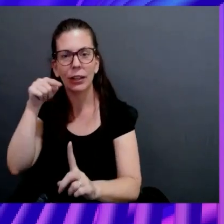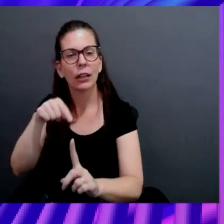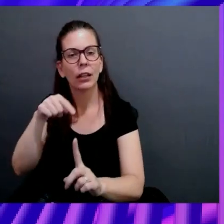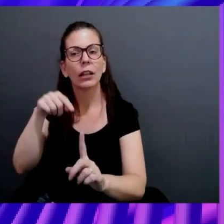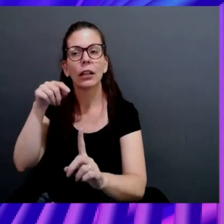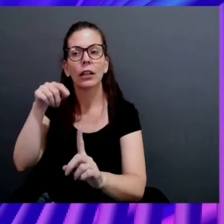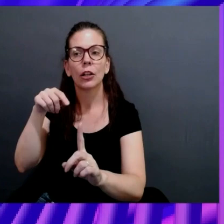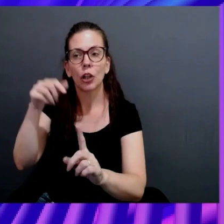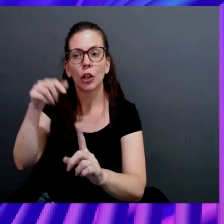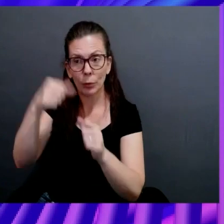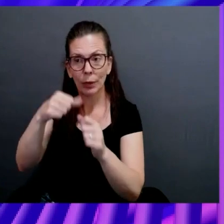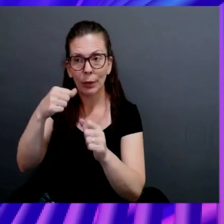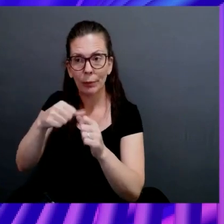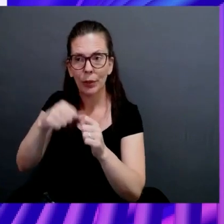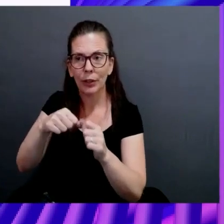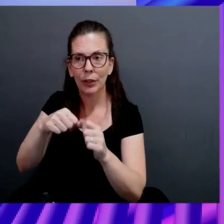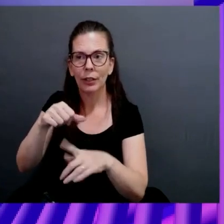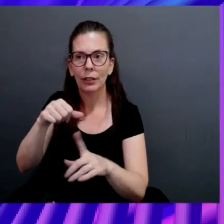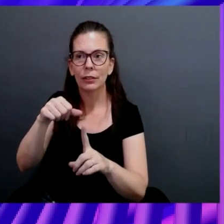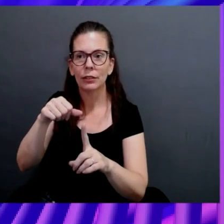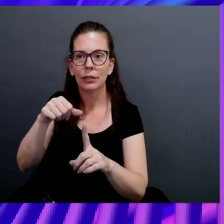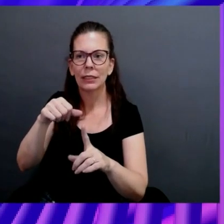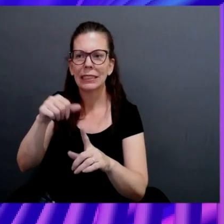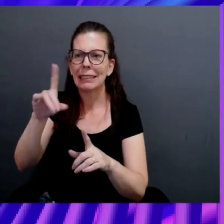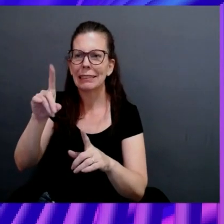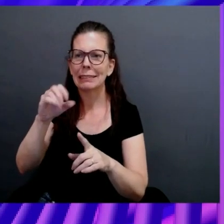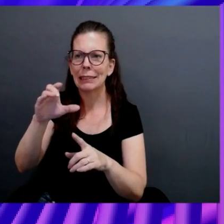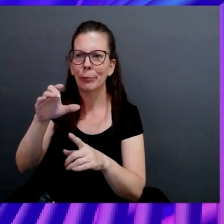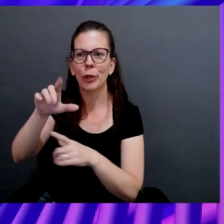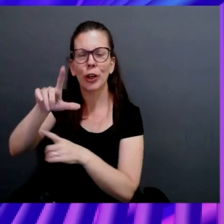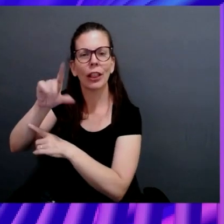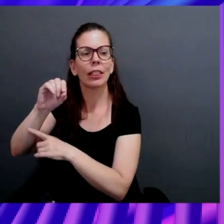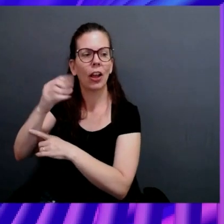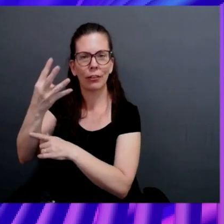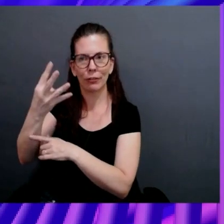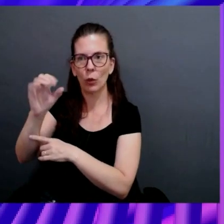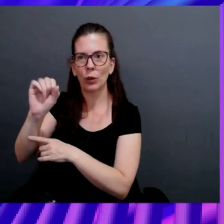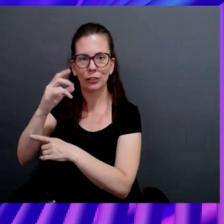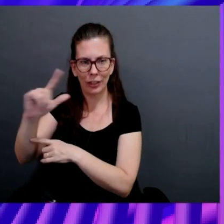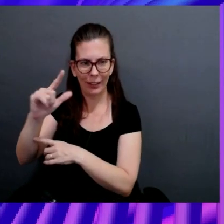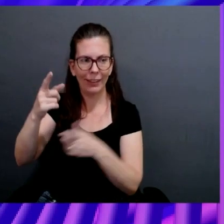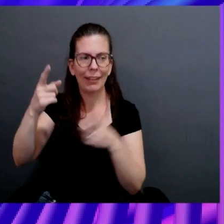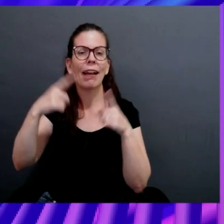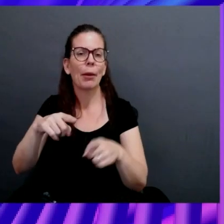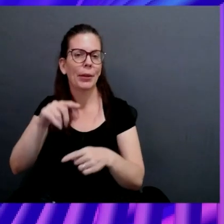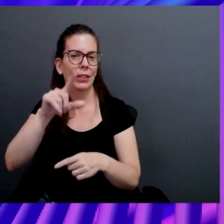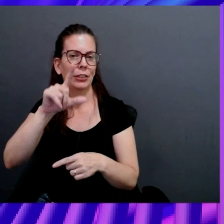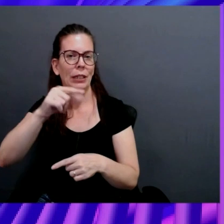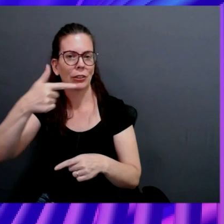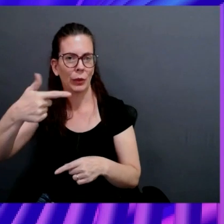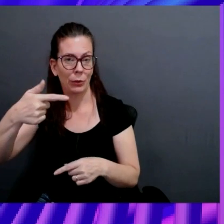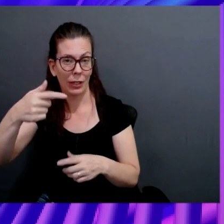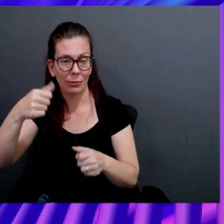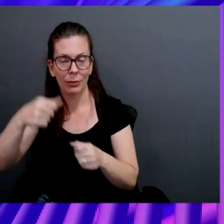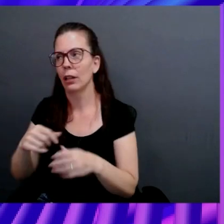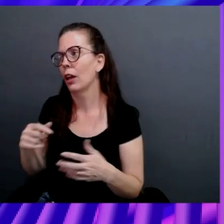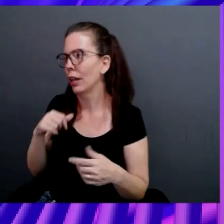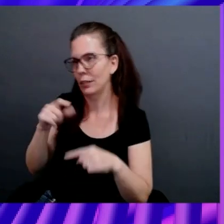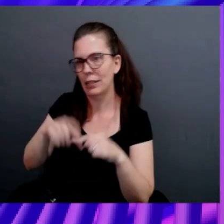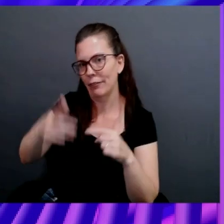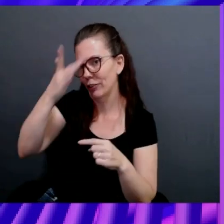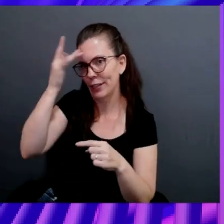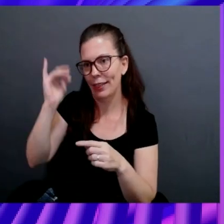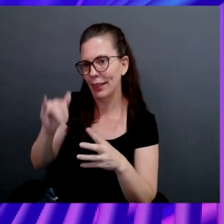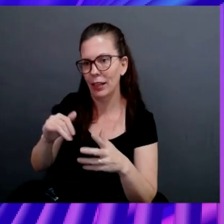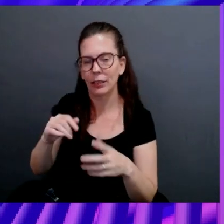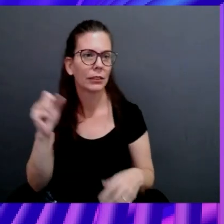you remember log4shell hitting us in December 2021? Sure. We had one week before How could I forget? How can we forget?